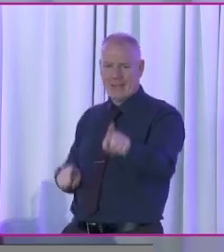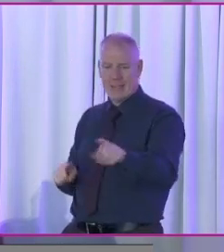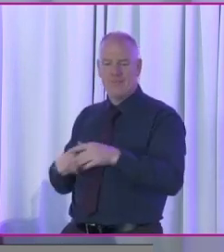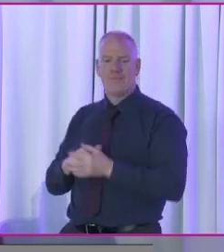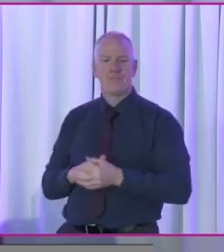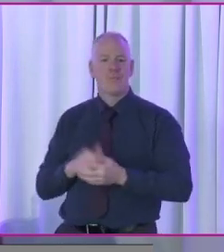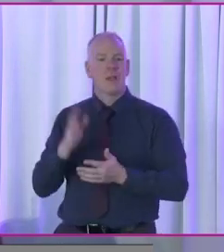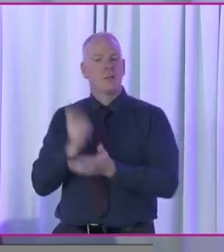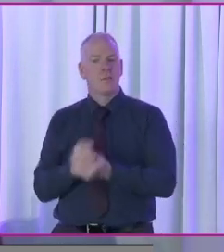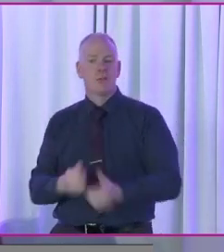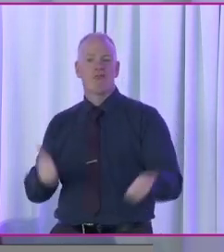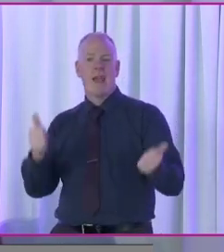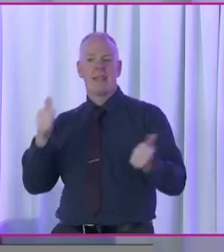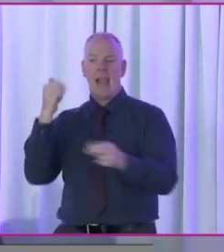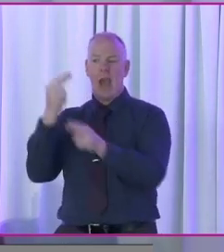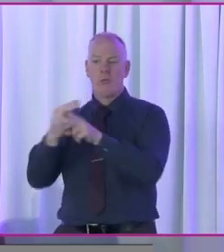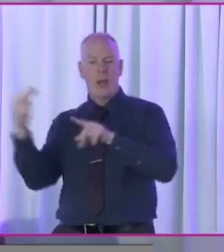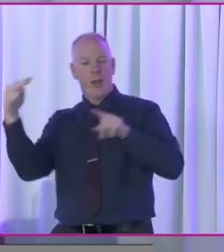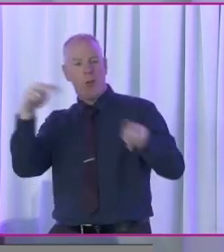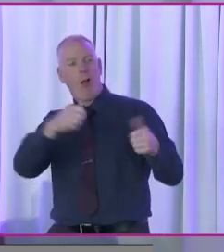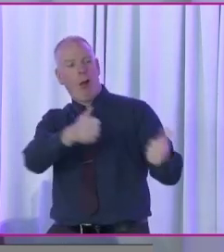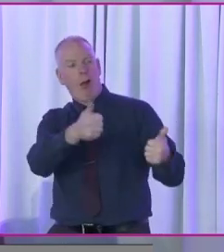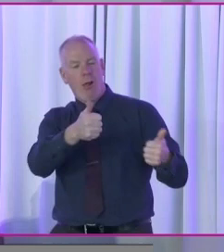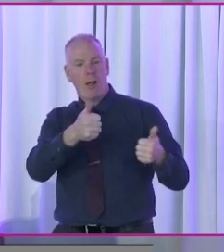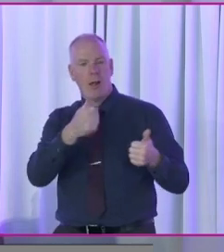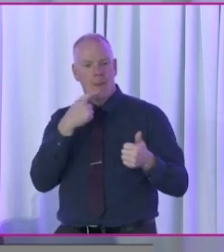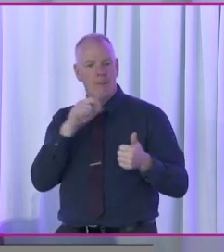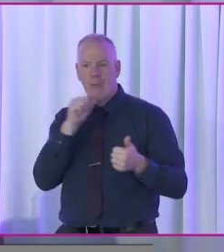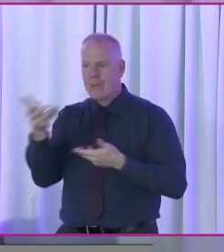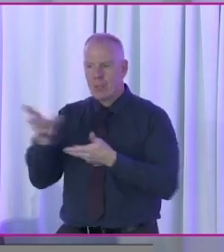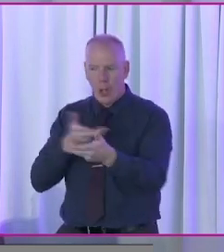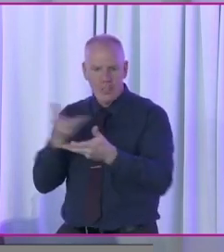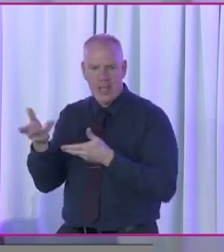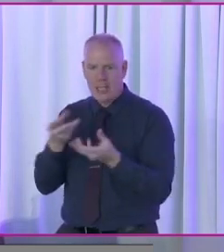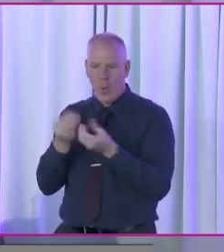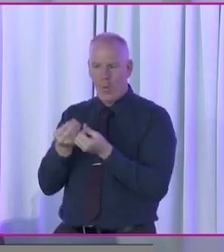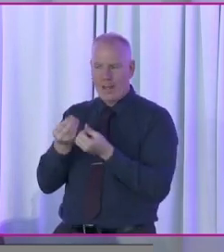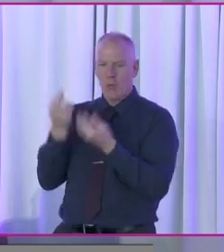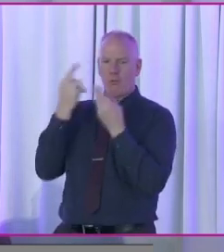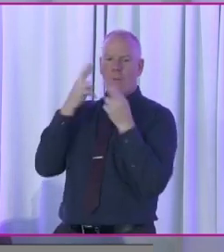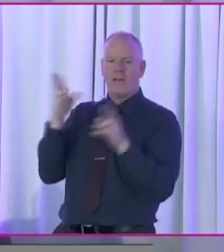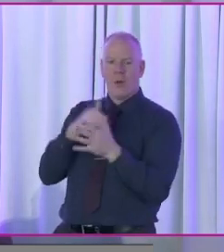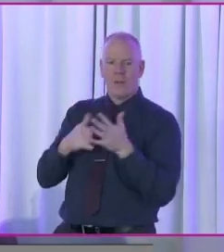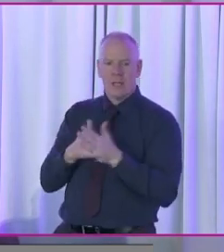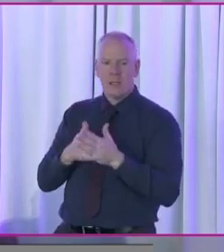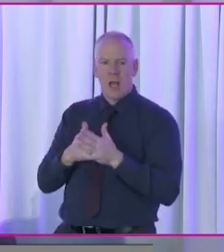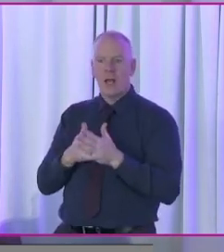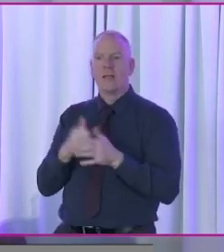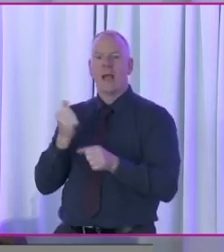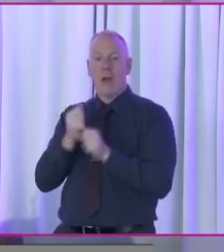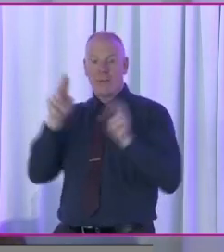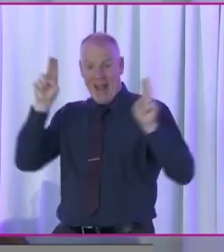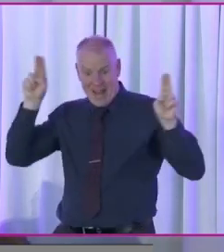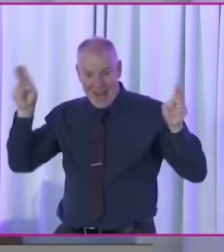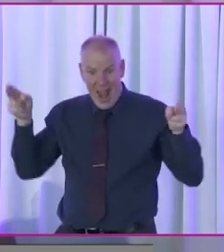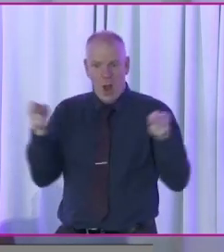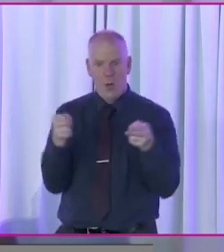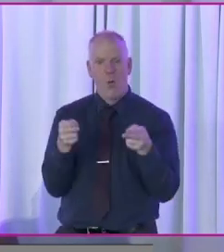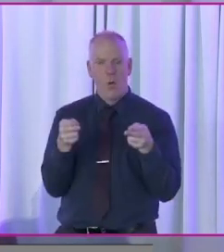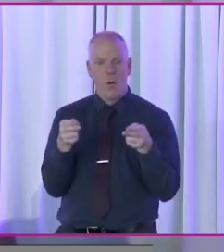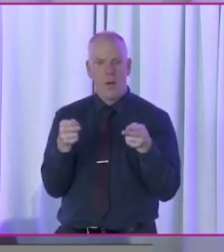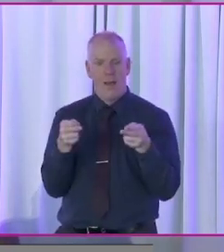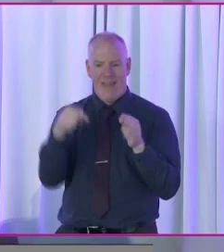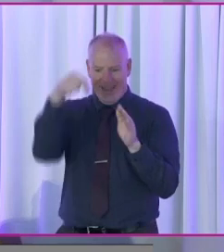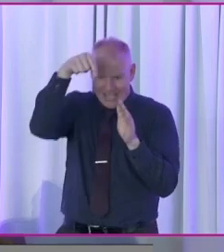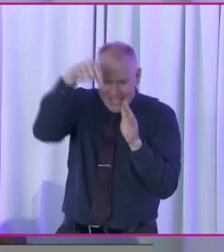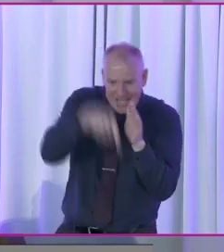sometimes these look good to the outsider, what's going on. But there's no real consultation. And it's the idea of narrow, not broad consultation. The narrow is